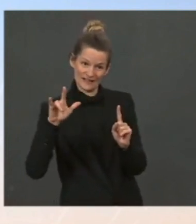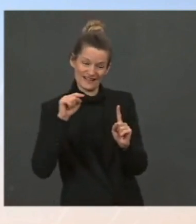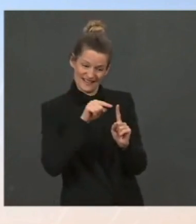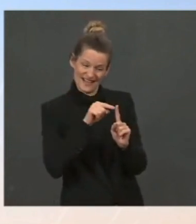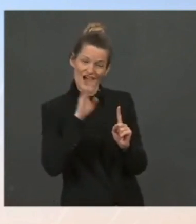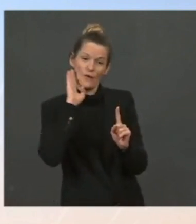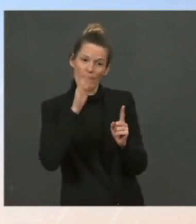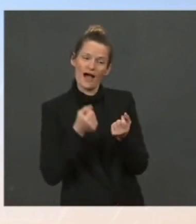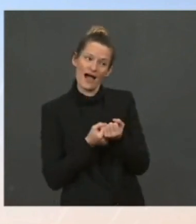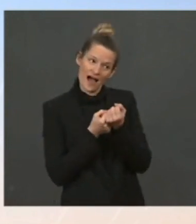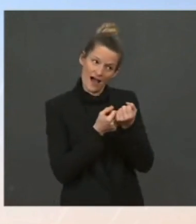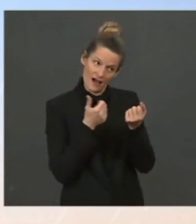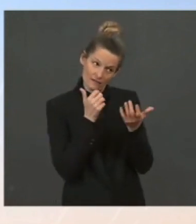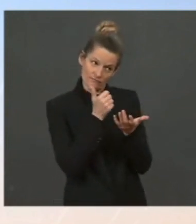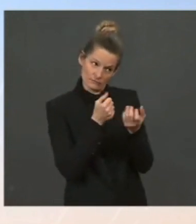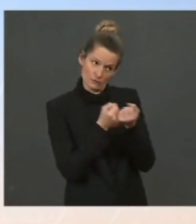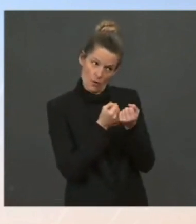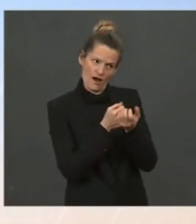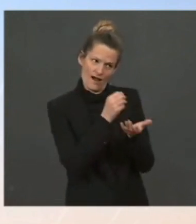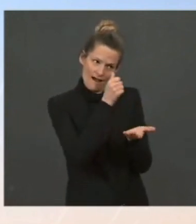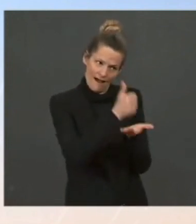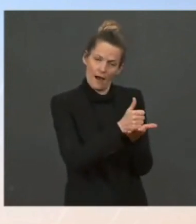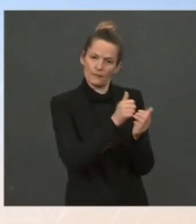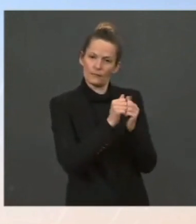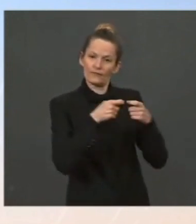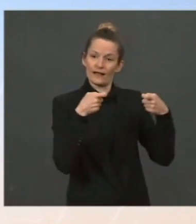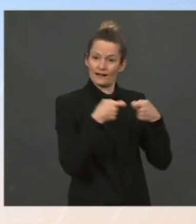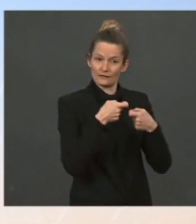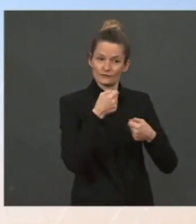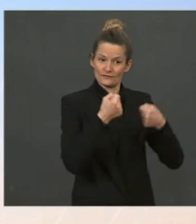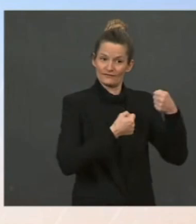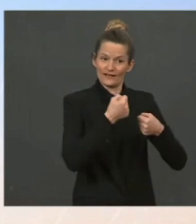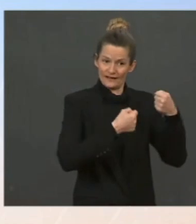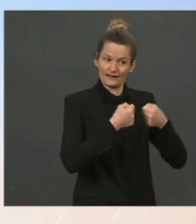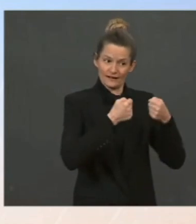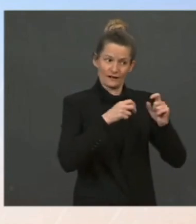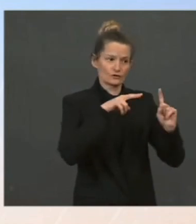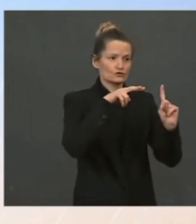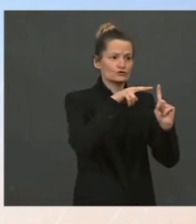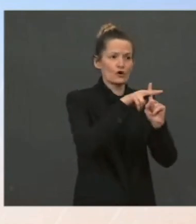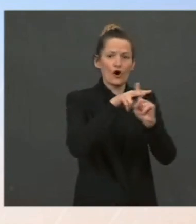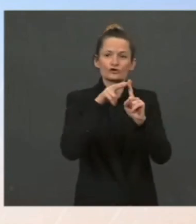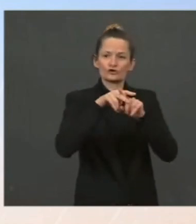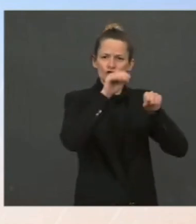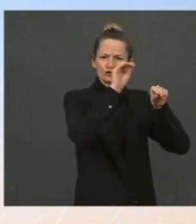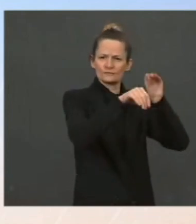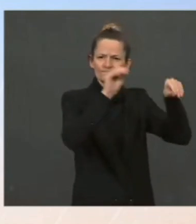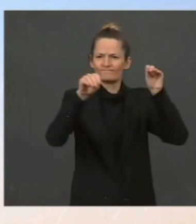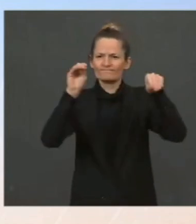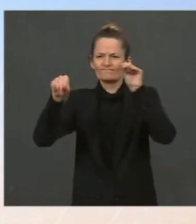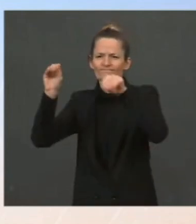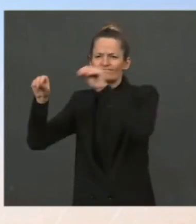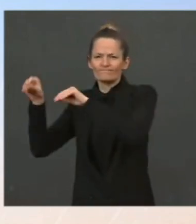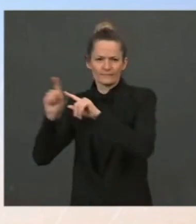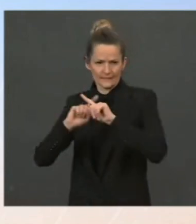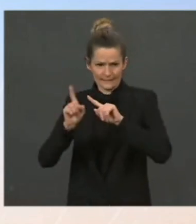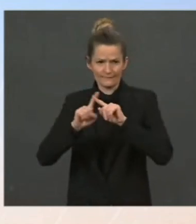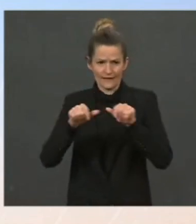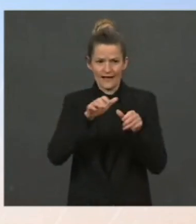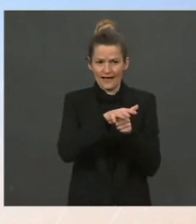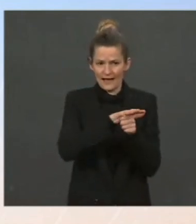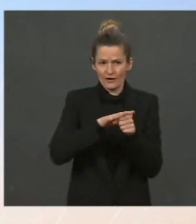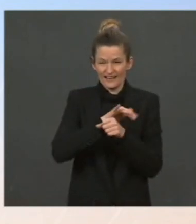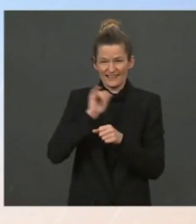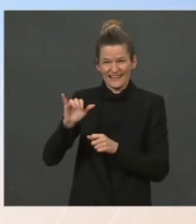charging network. It's going to help us build those electric vehicles right here at home with $7 billion for the battery